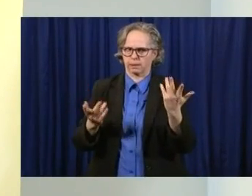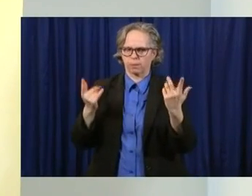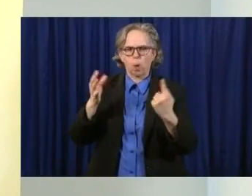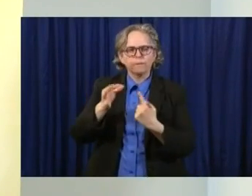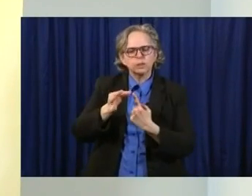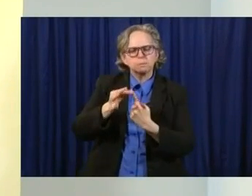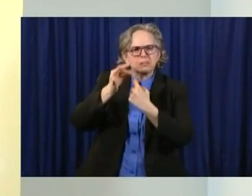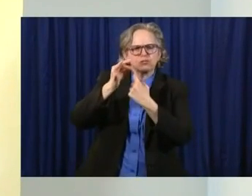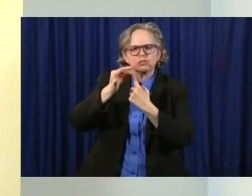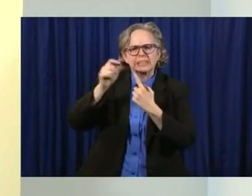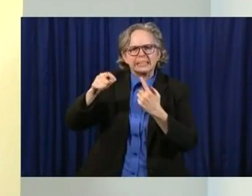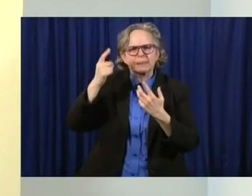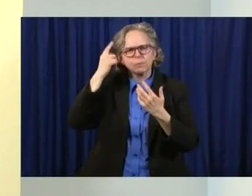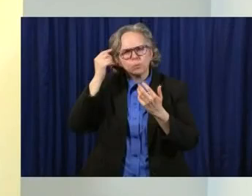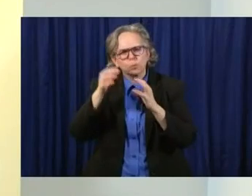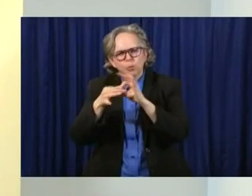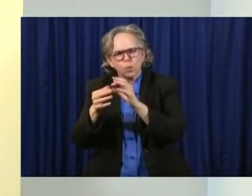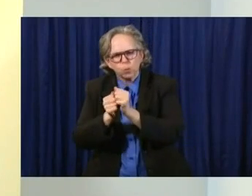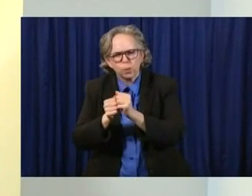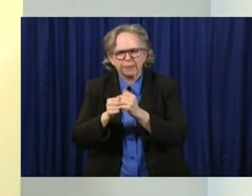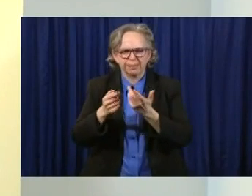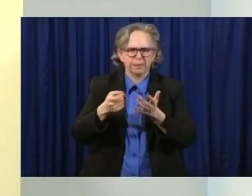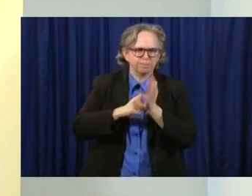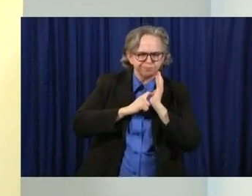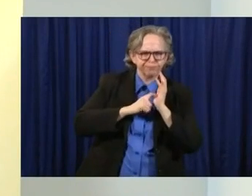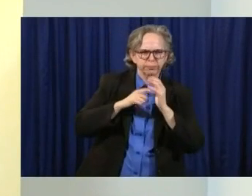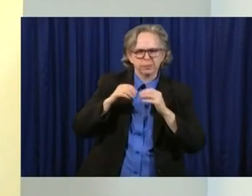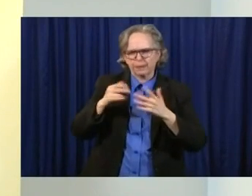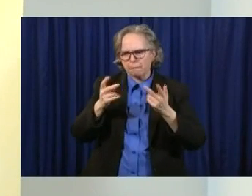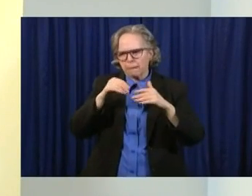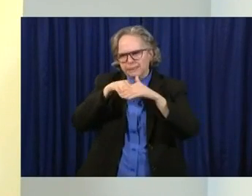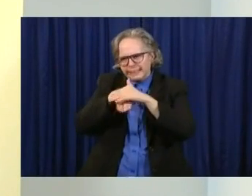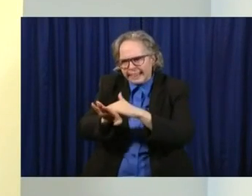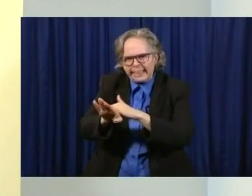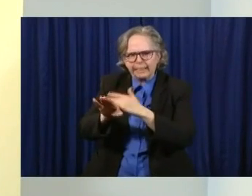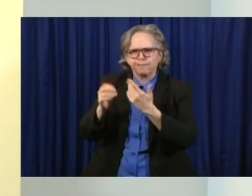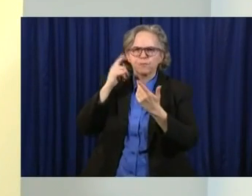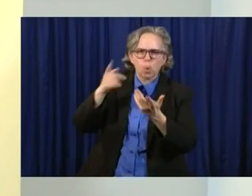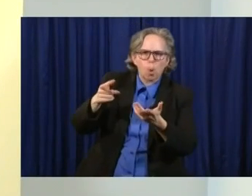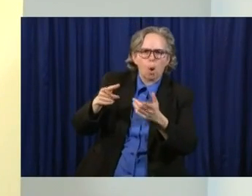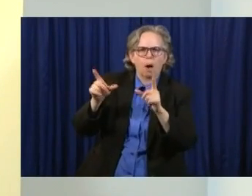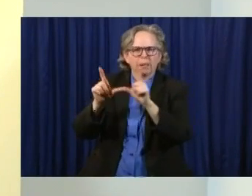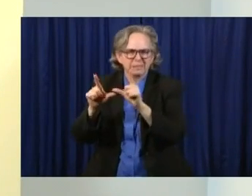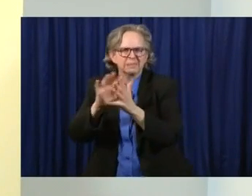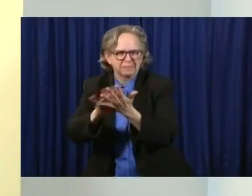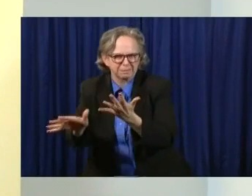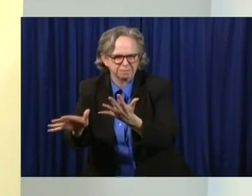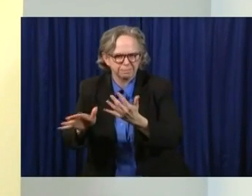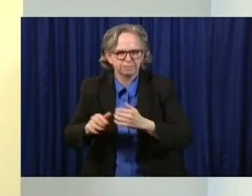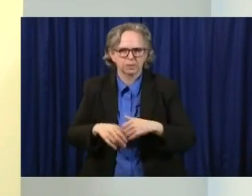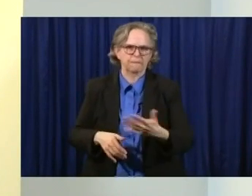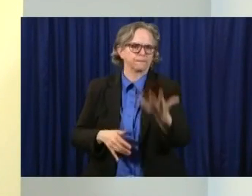there is a required in-person visit during this time for essential services that people need.